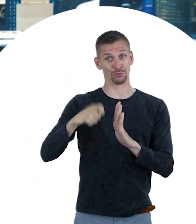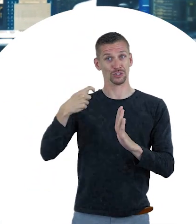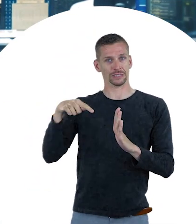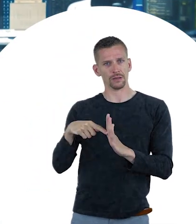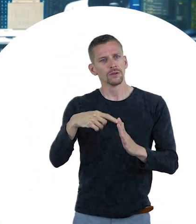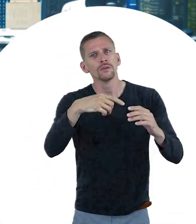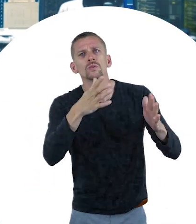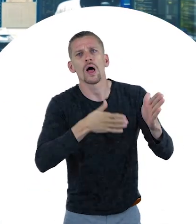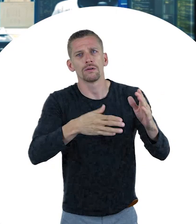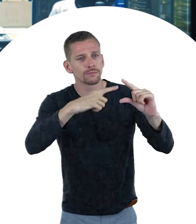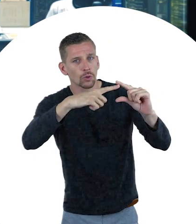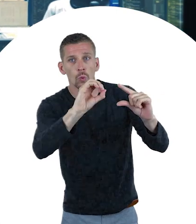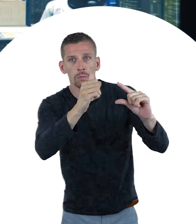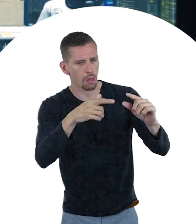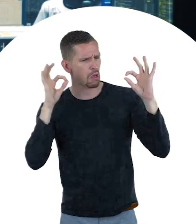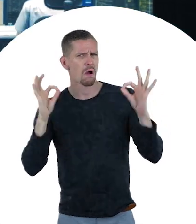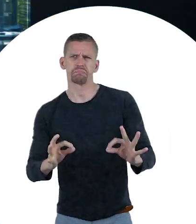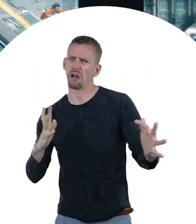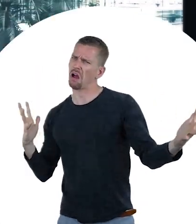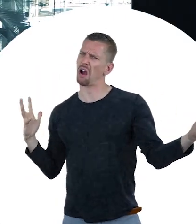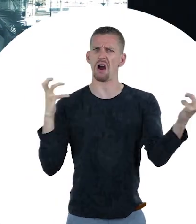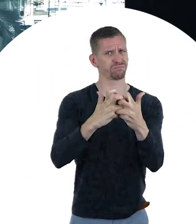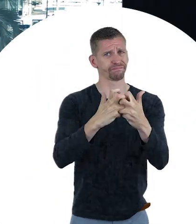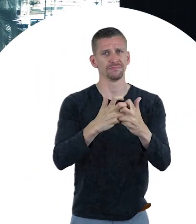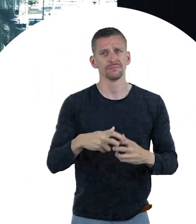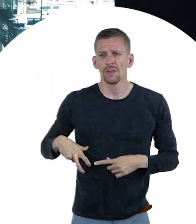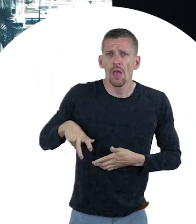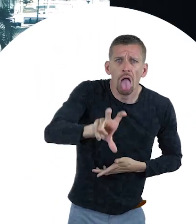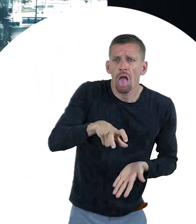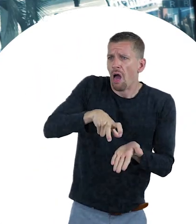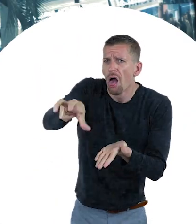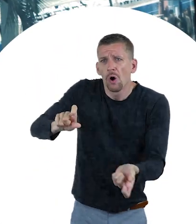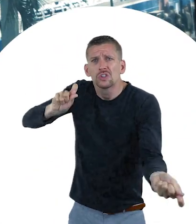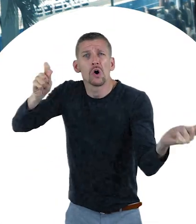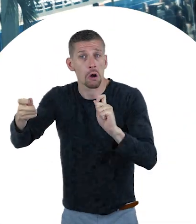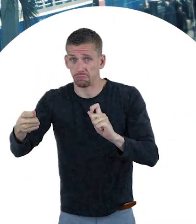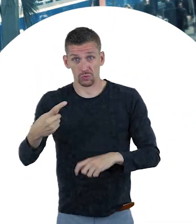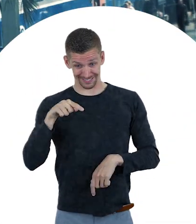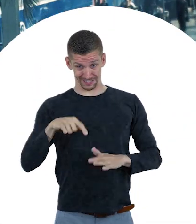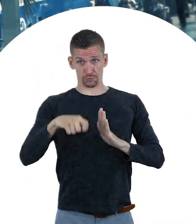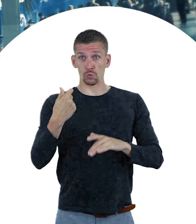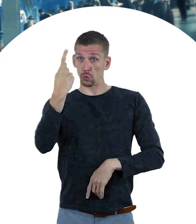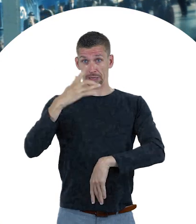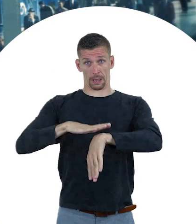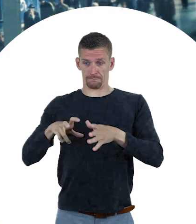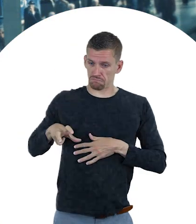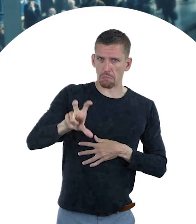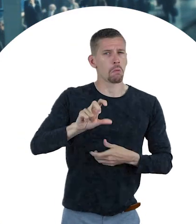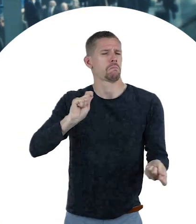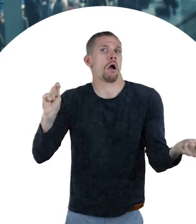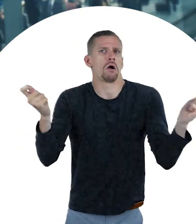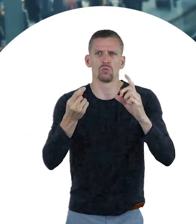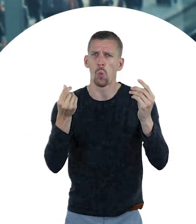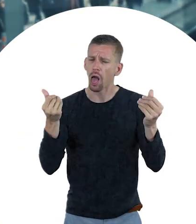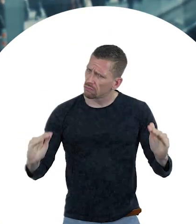FRMCS will be a key driver for rail digitalization. It will optimize infrastructure cost of ownership while